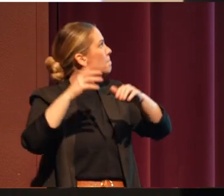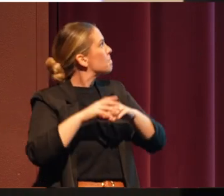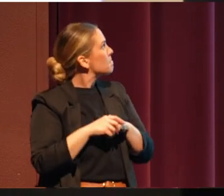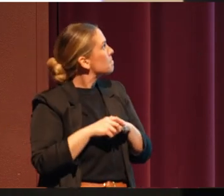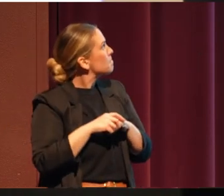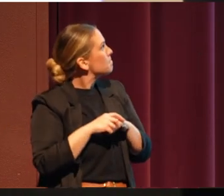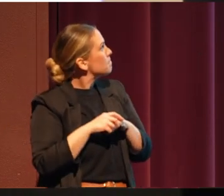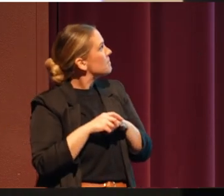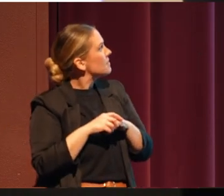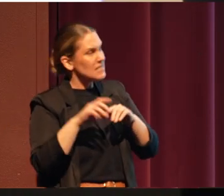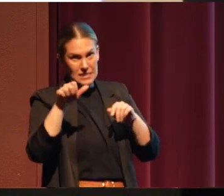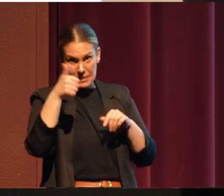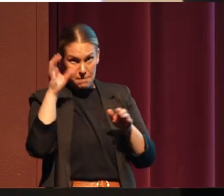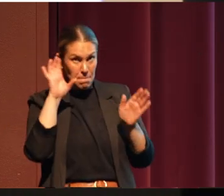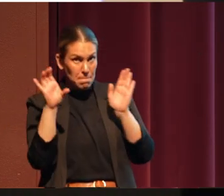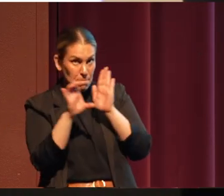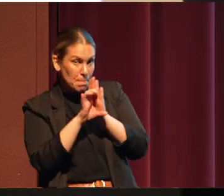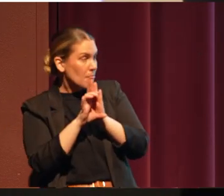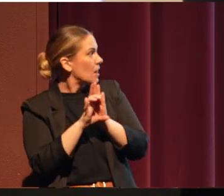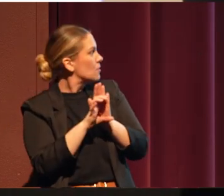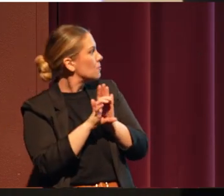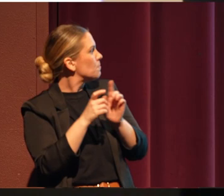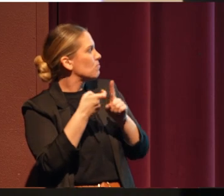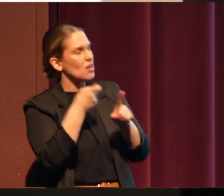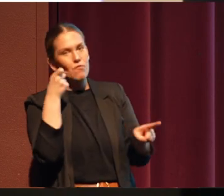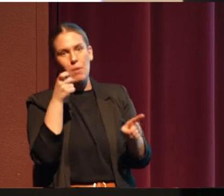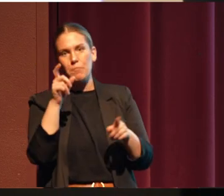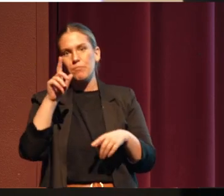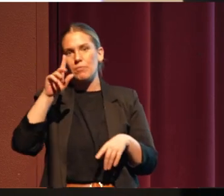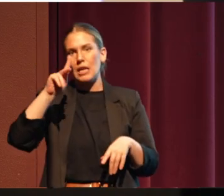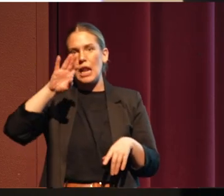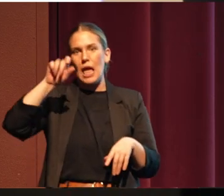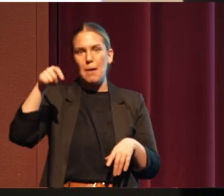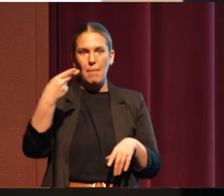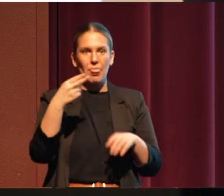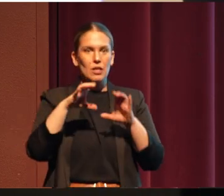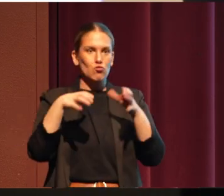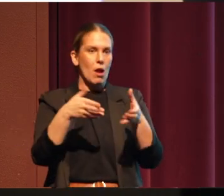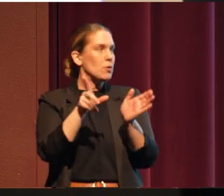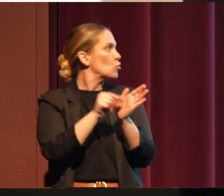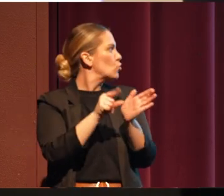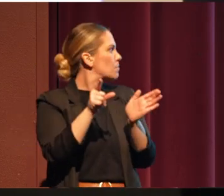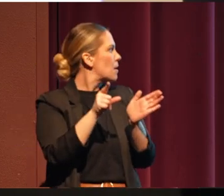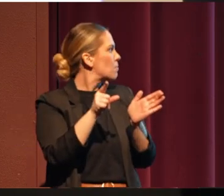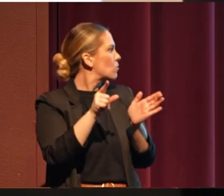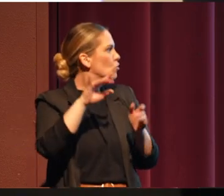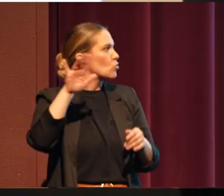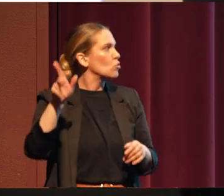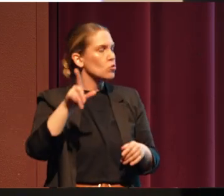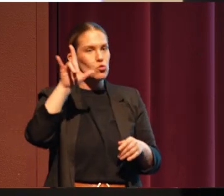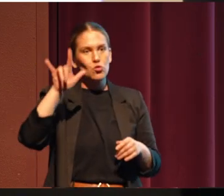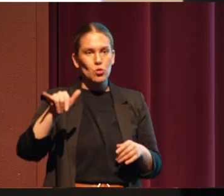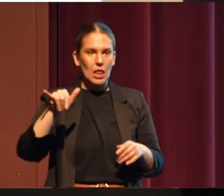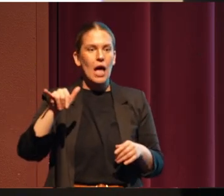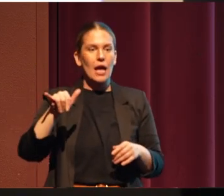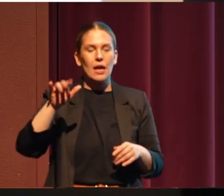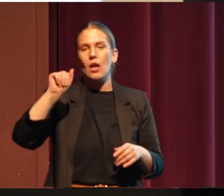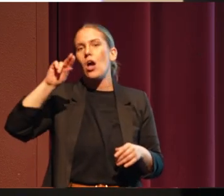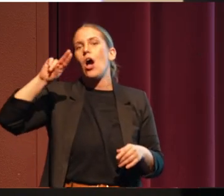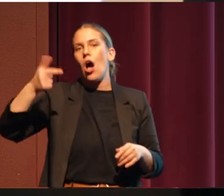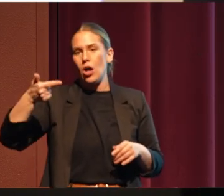This other picture is from our Klamath Tribal newspaper. And it's dated July, August 2010.